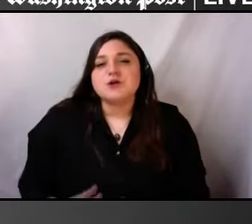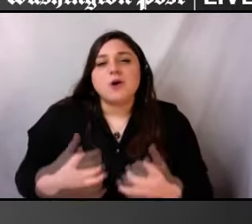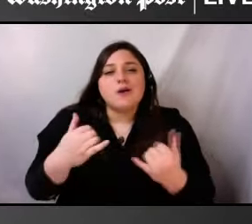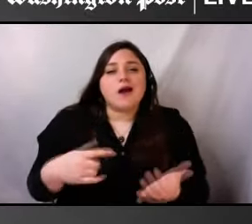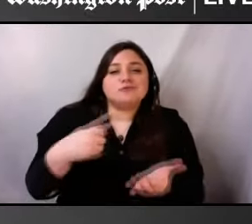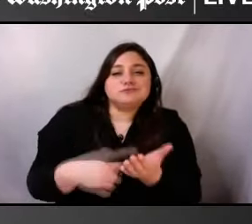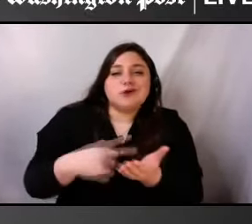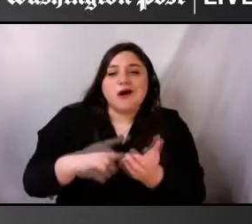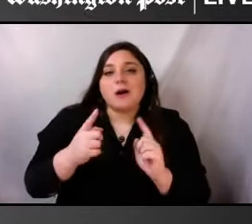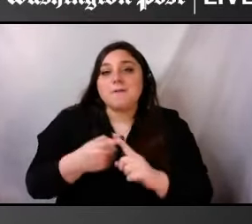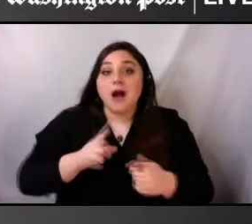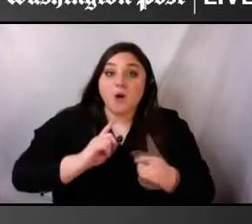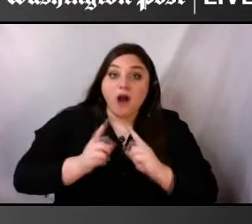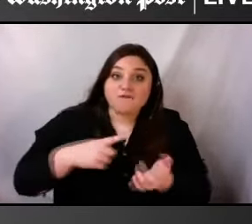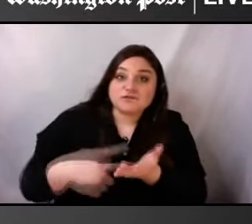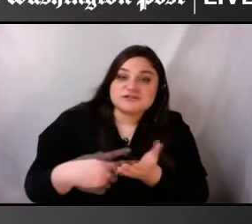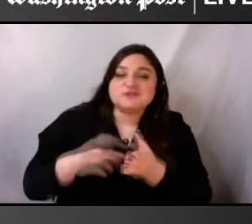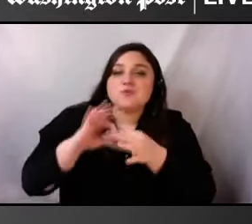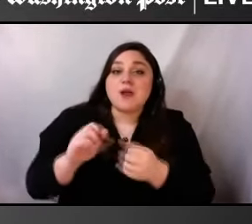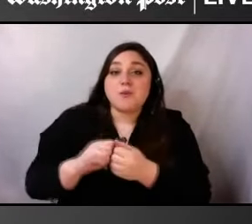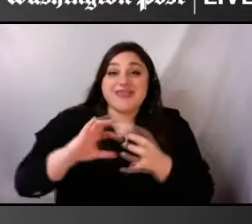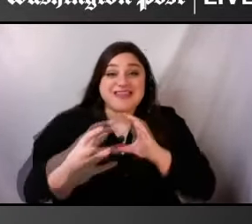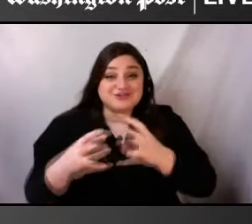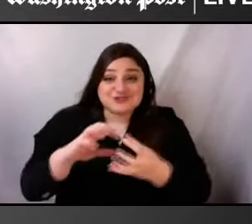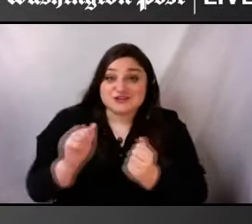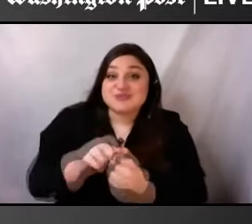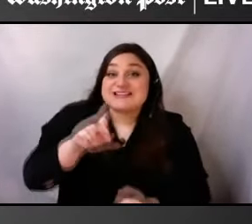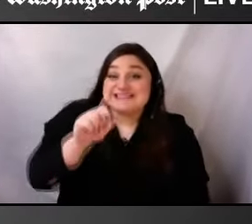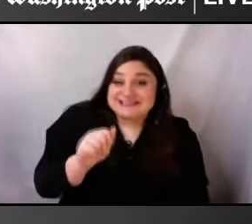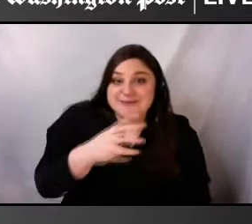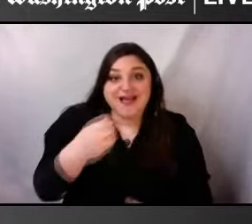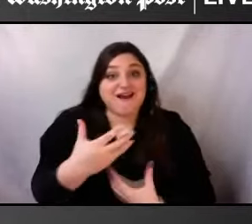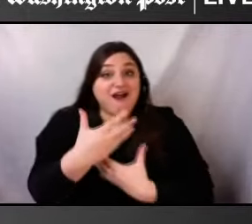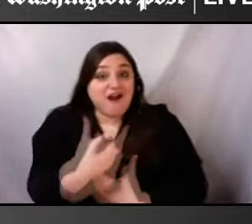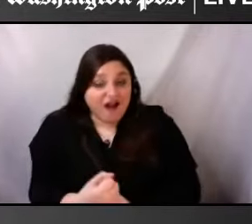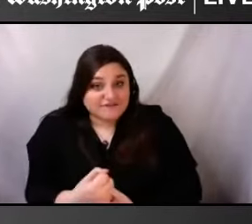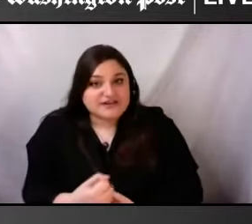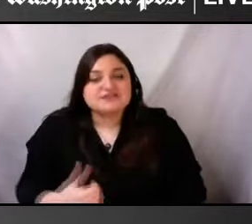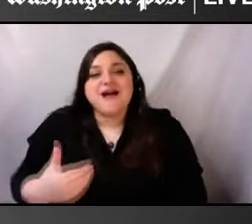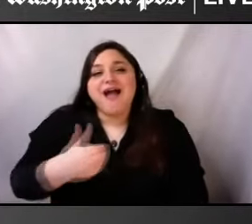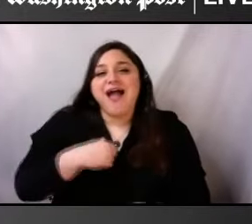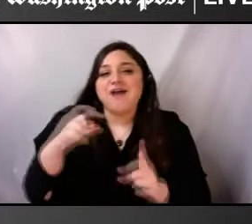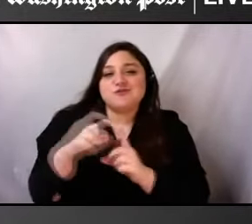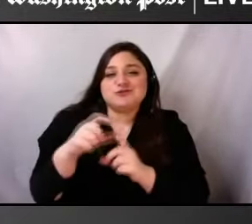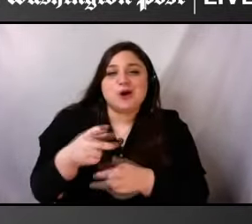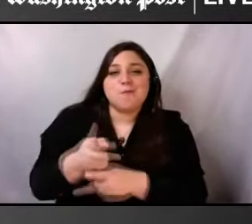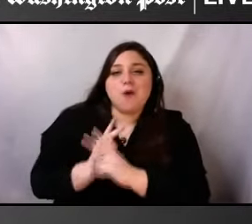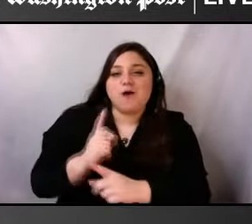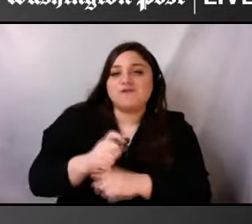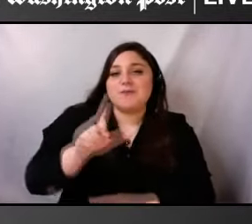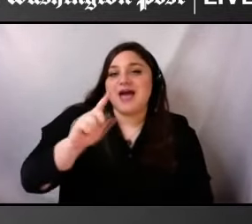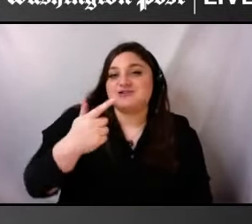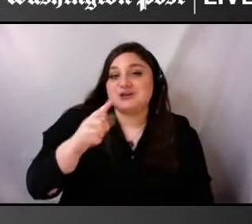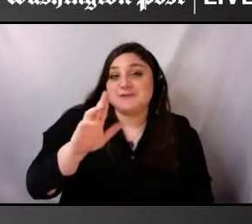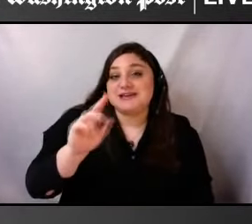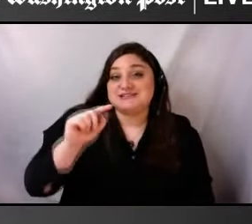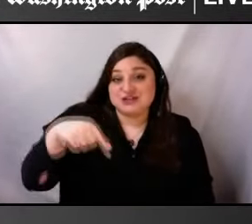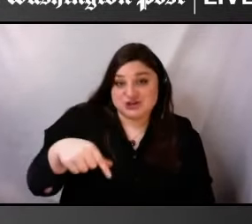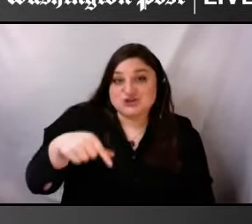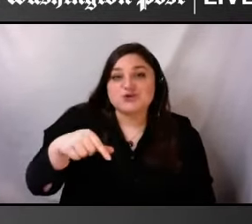confidence, to borrow a term from the LGBTQ community, circa mid